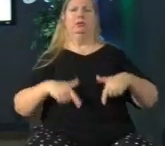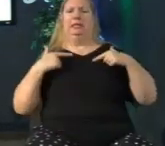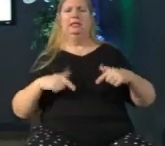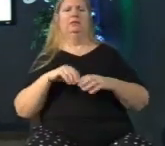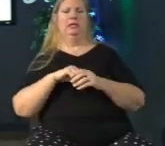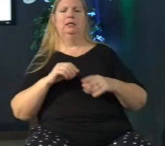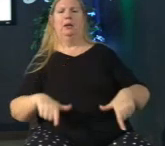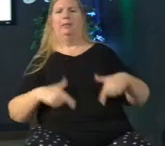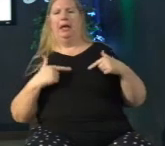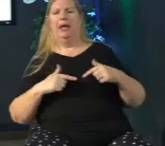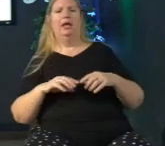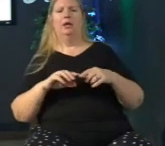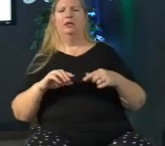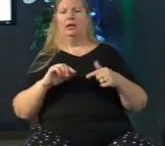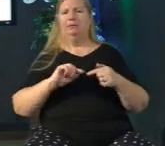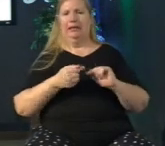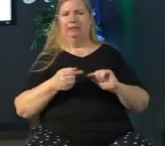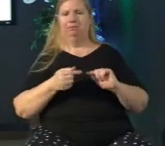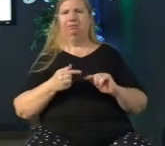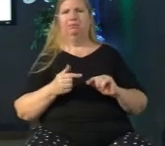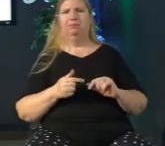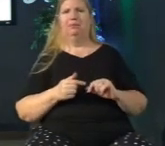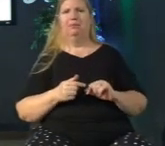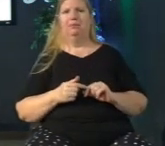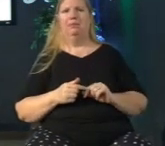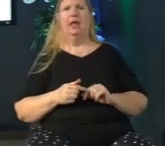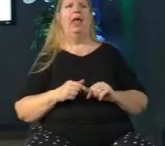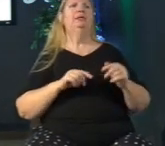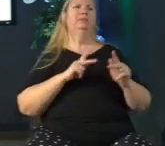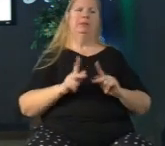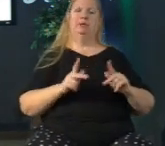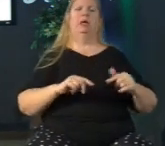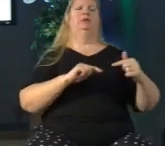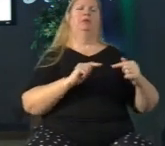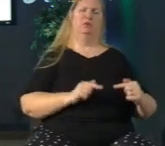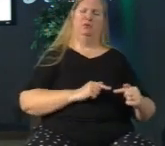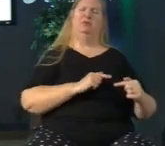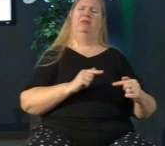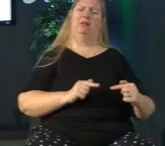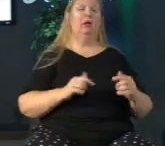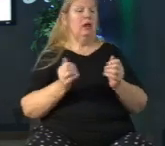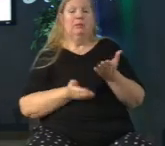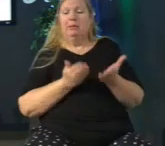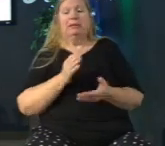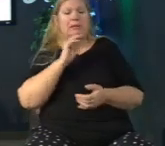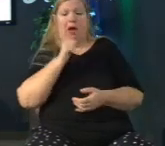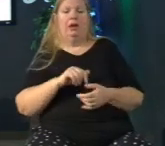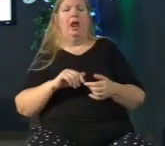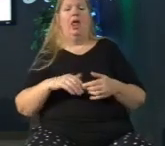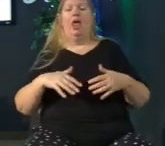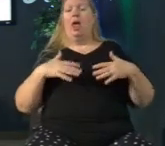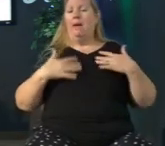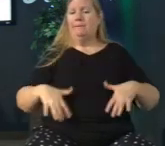there's lots of people out there that do that struggle day in and day out maybe it's not physical pain maybe it's